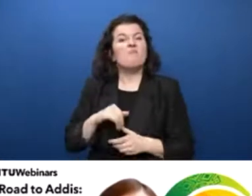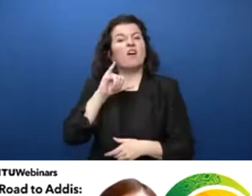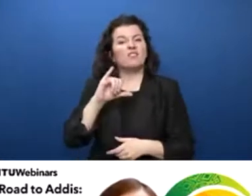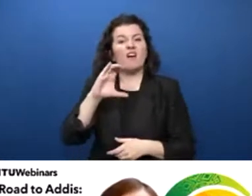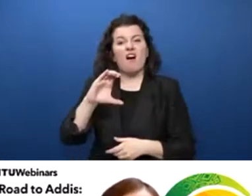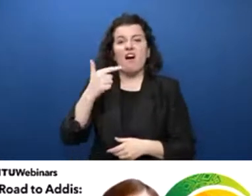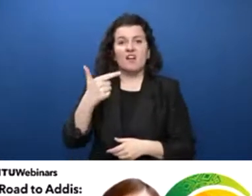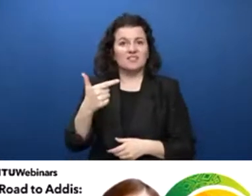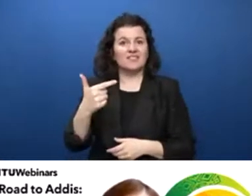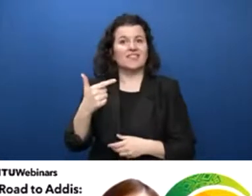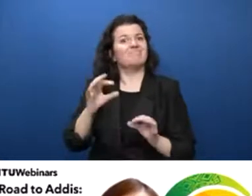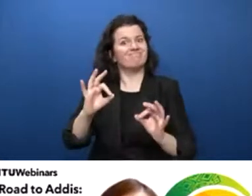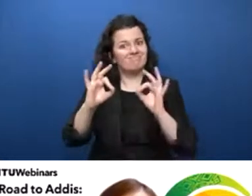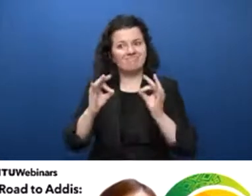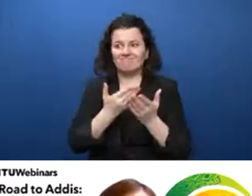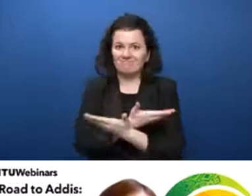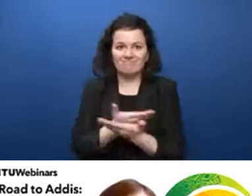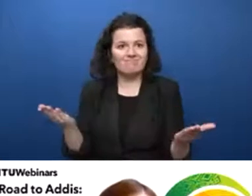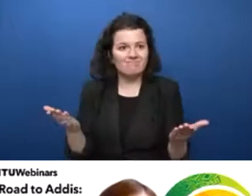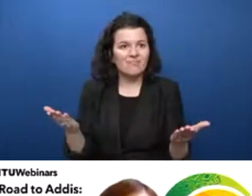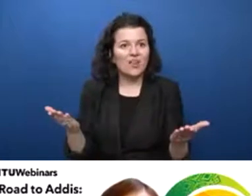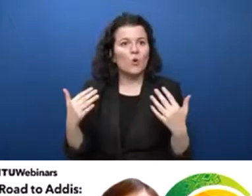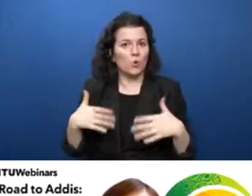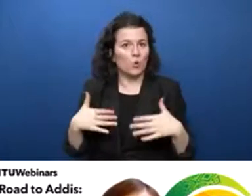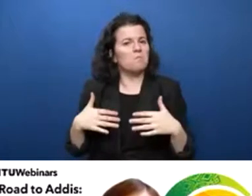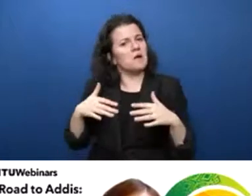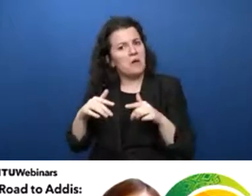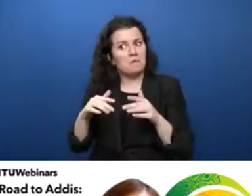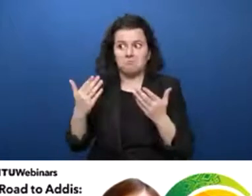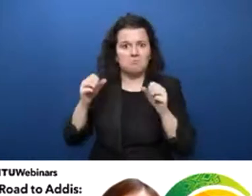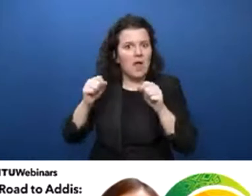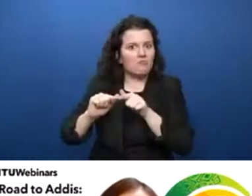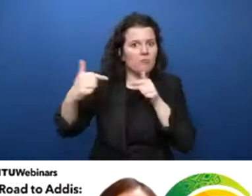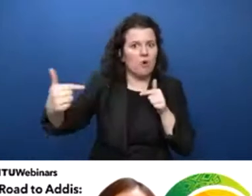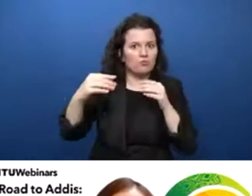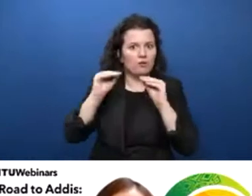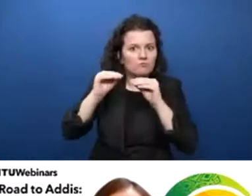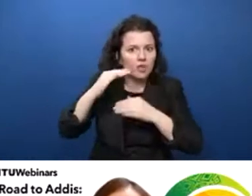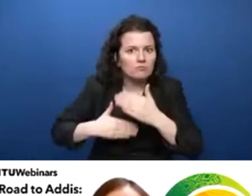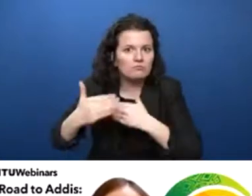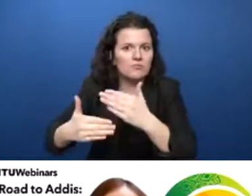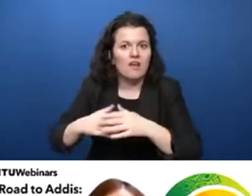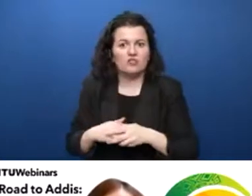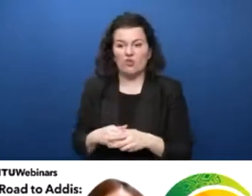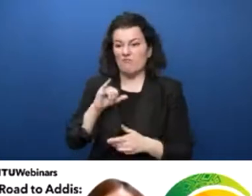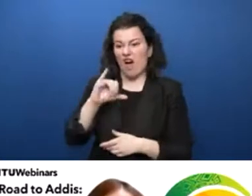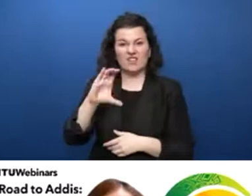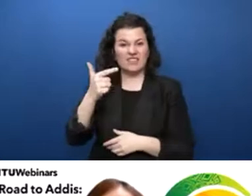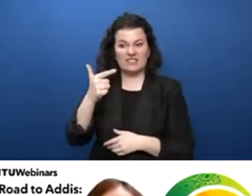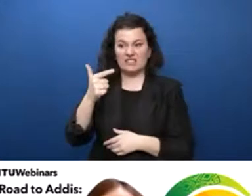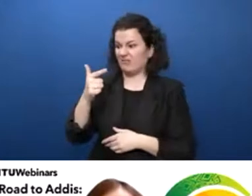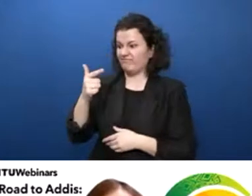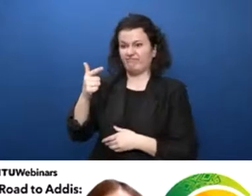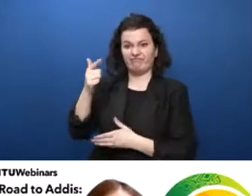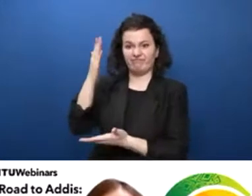education, which is crucial right now to keeping students engaged. Not having ICTs would impact everyone, but especially young people